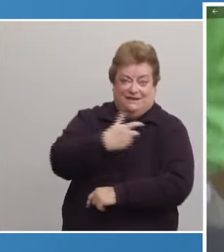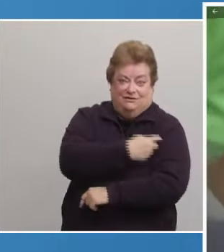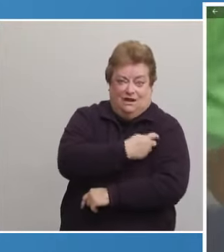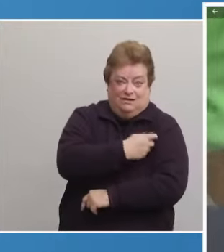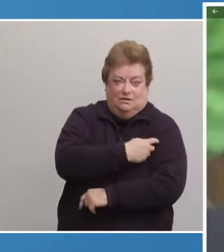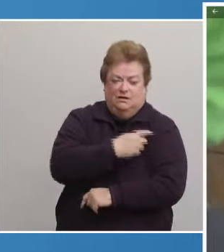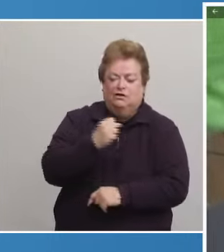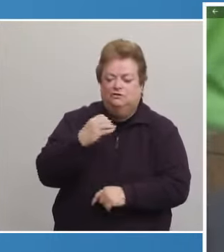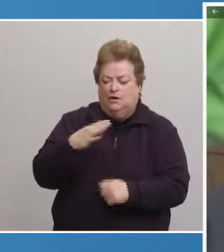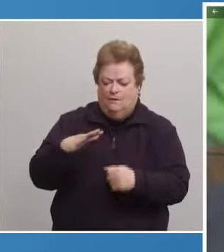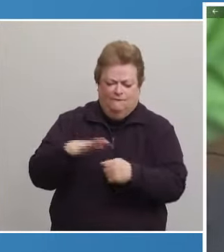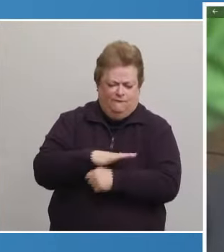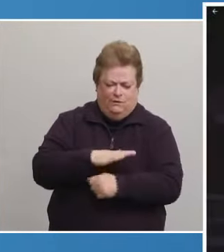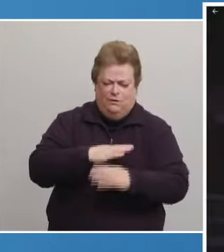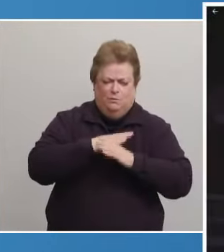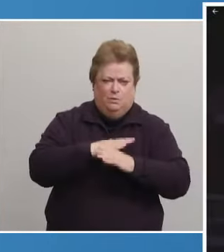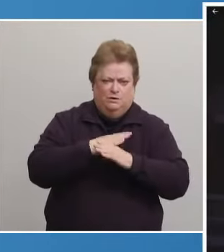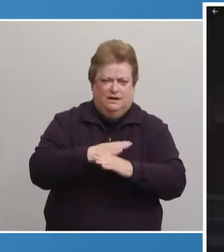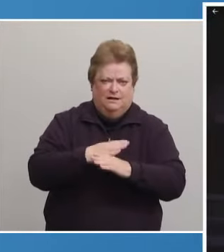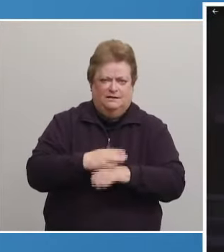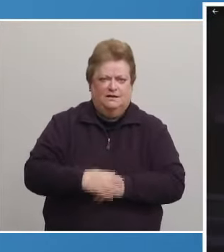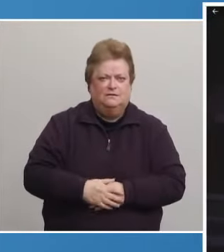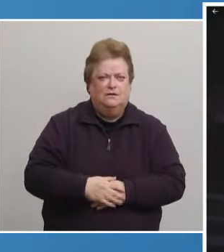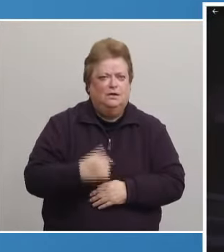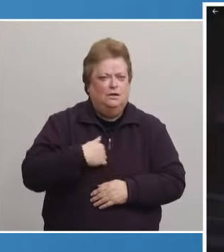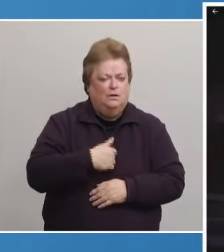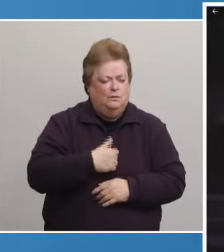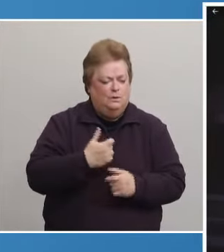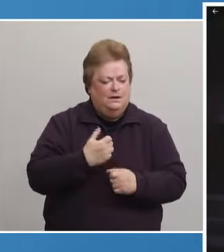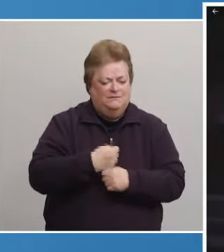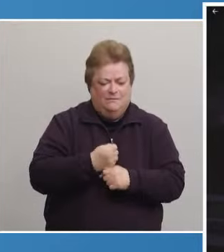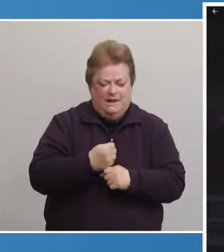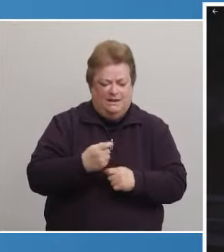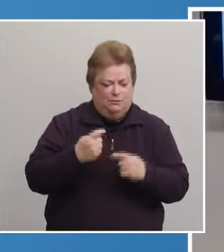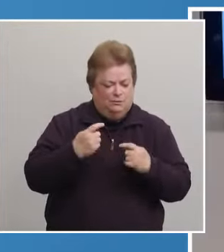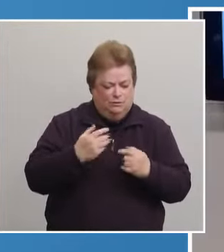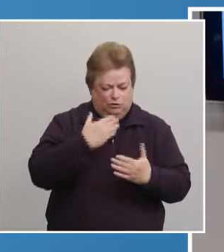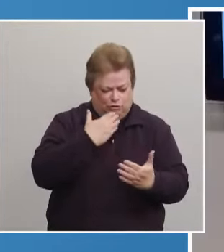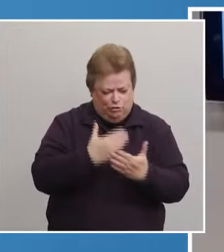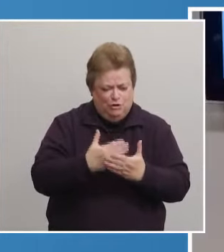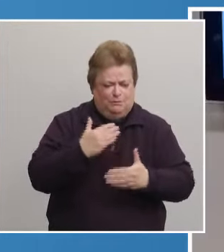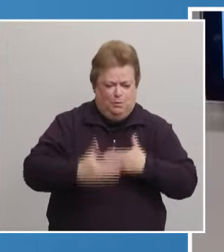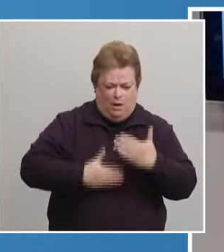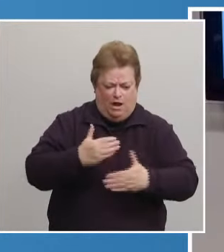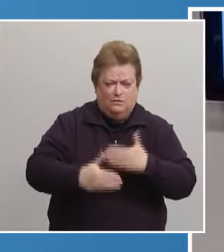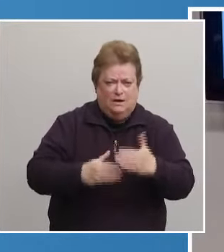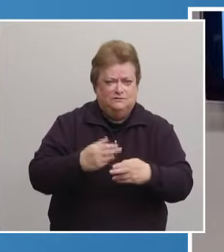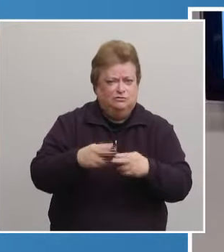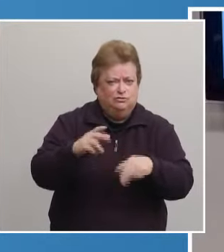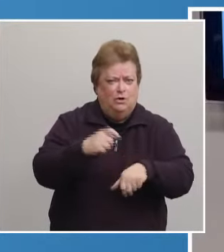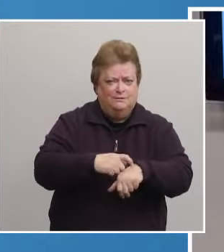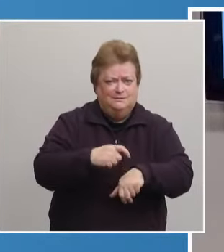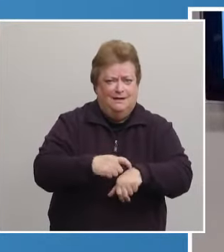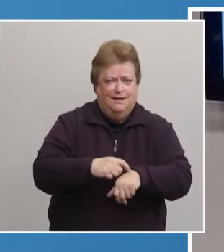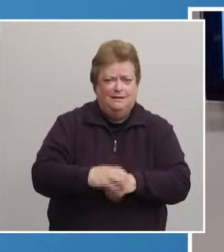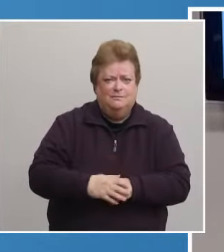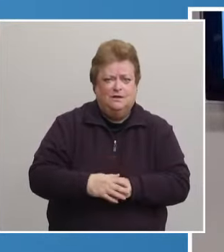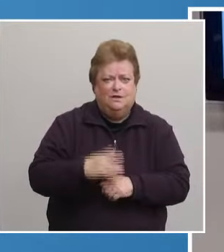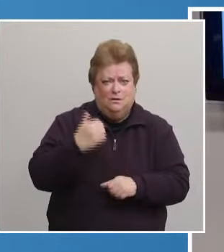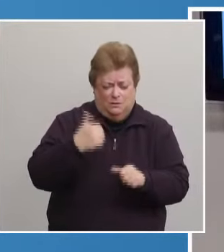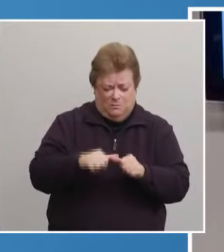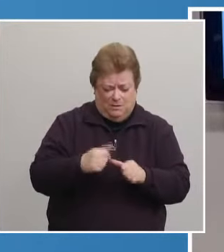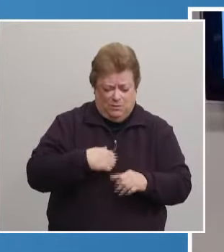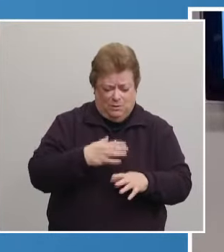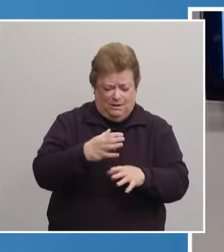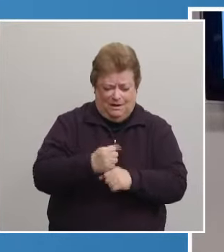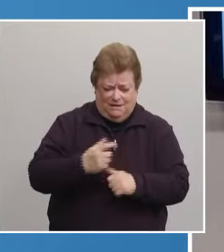they're fully protected. We have made considerable progress in a short time. You will recall that we received our first